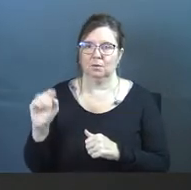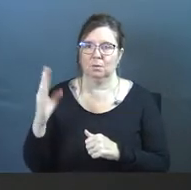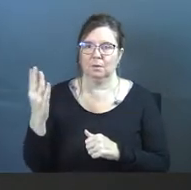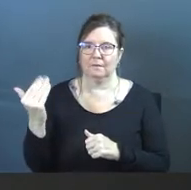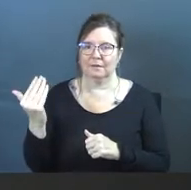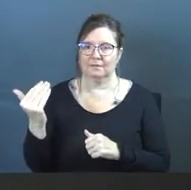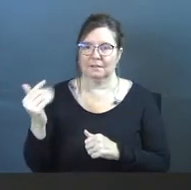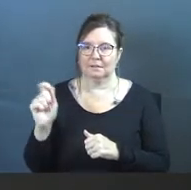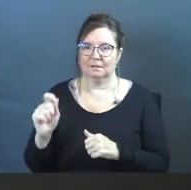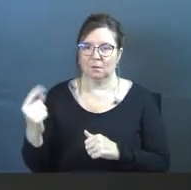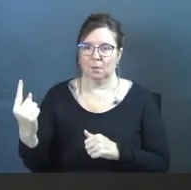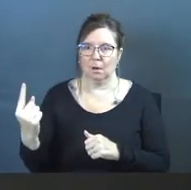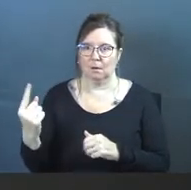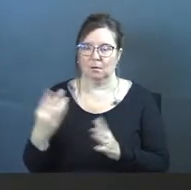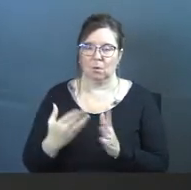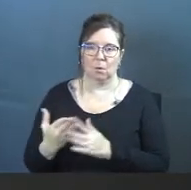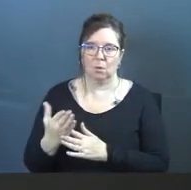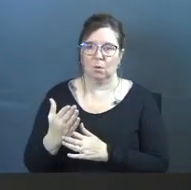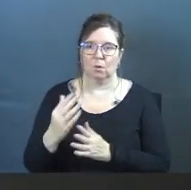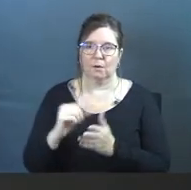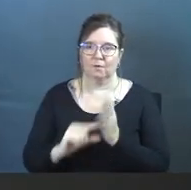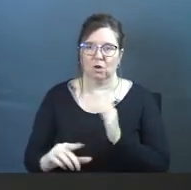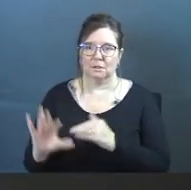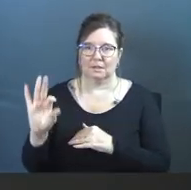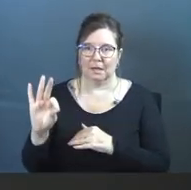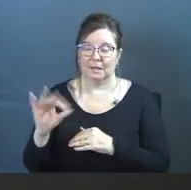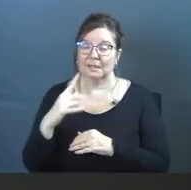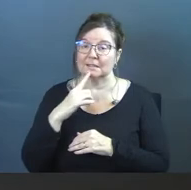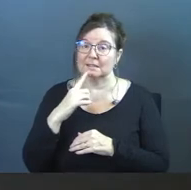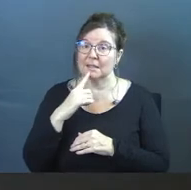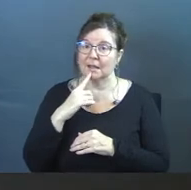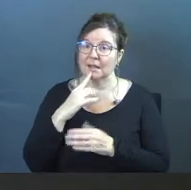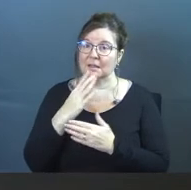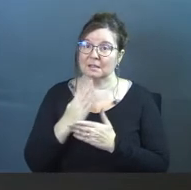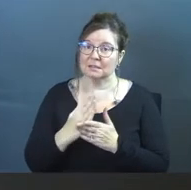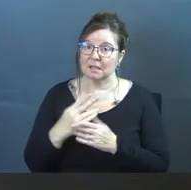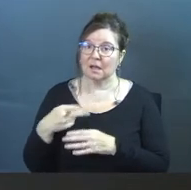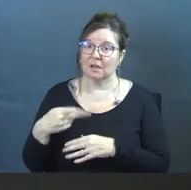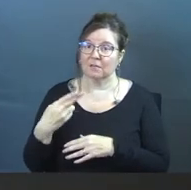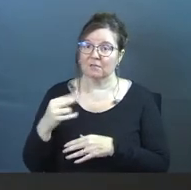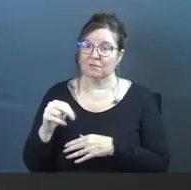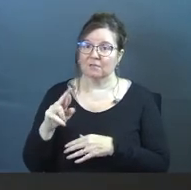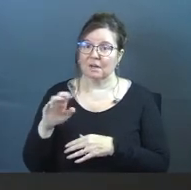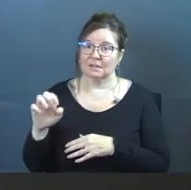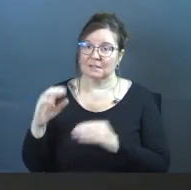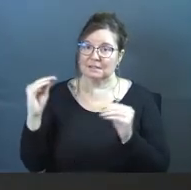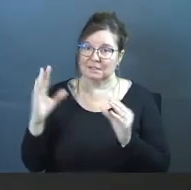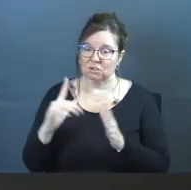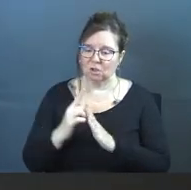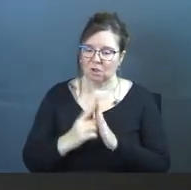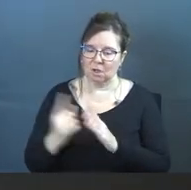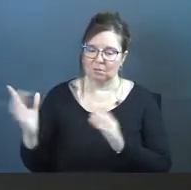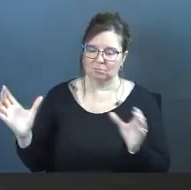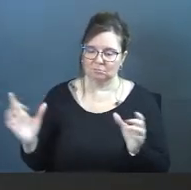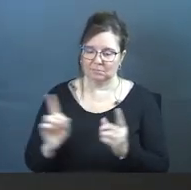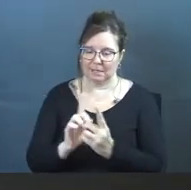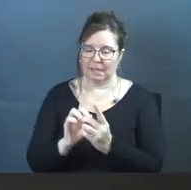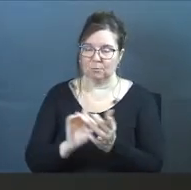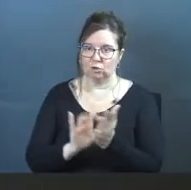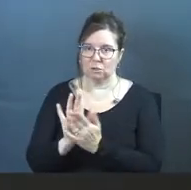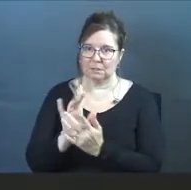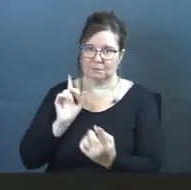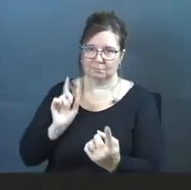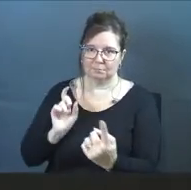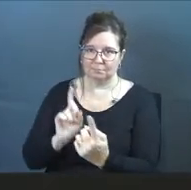verse one, going all the way through verse nine. And it says this, then some Pharisees and teacher of the law came to Jesus from